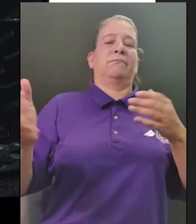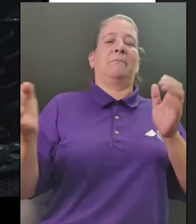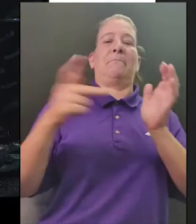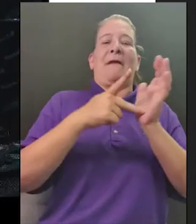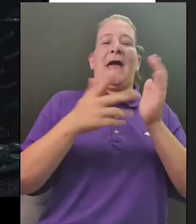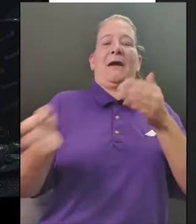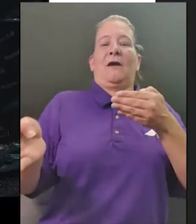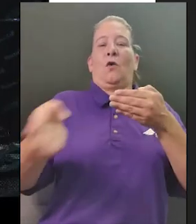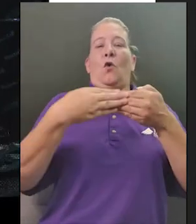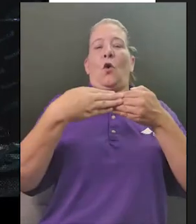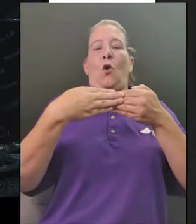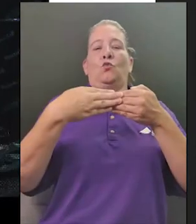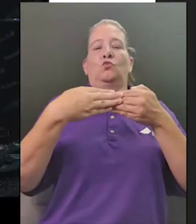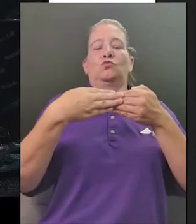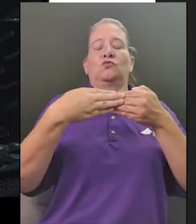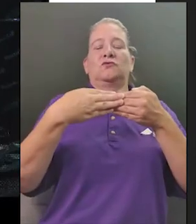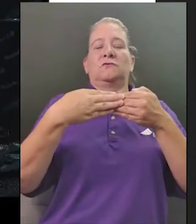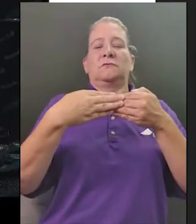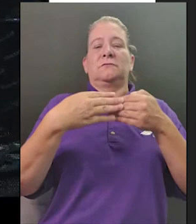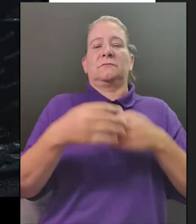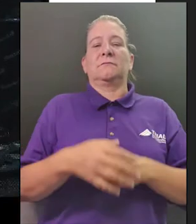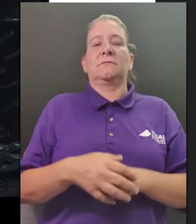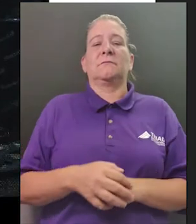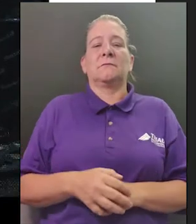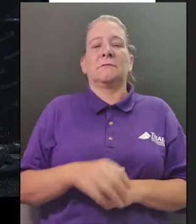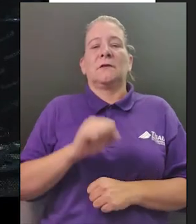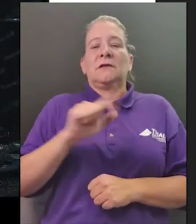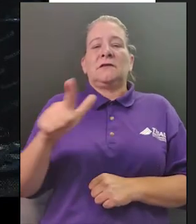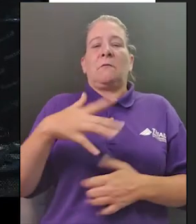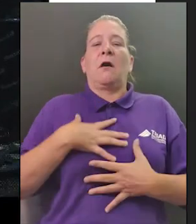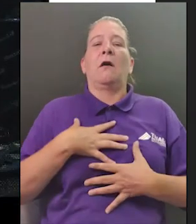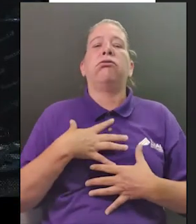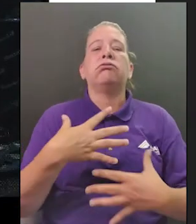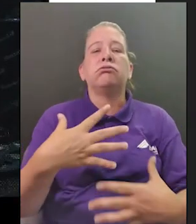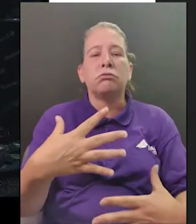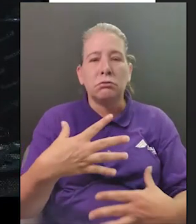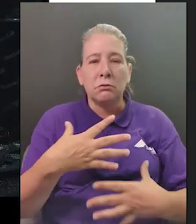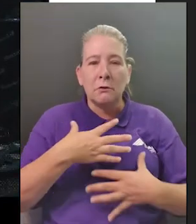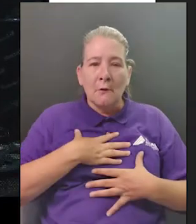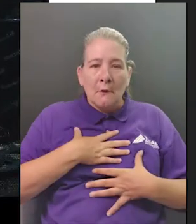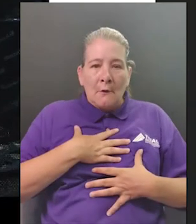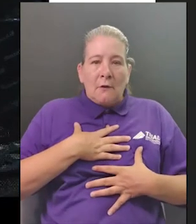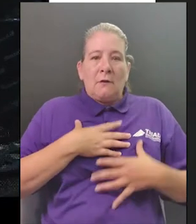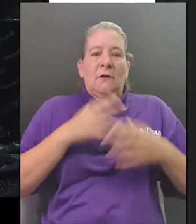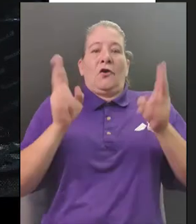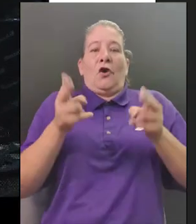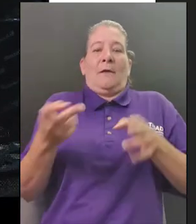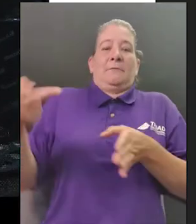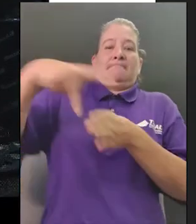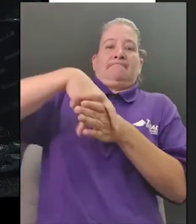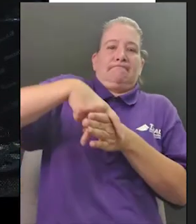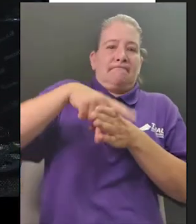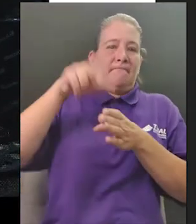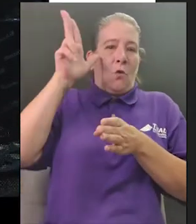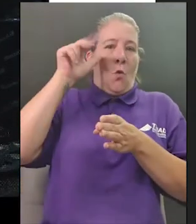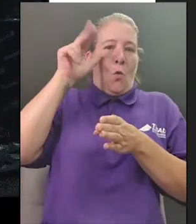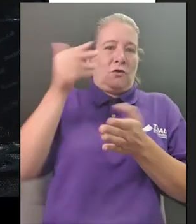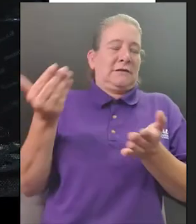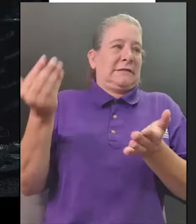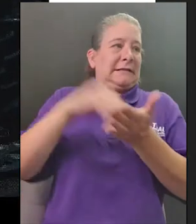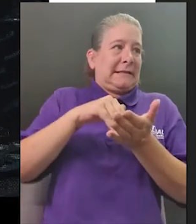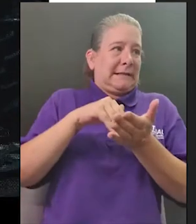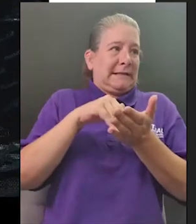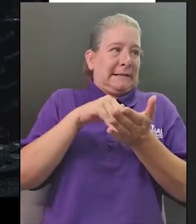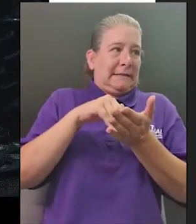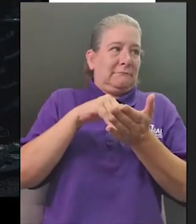owl he turned and went back inside the barn closing the door behind him sibyl flung herself up on